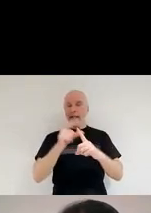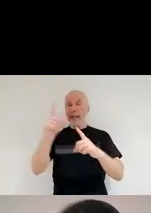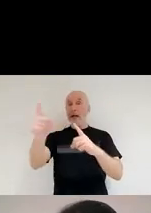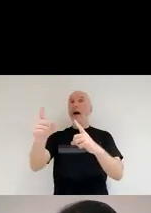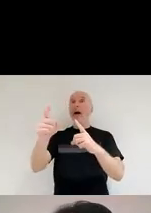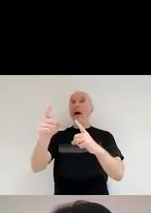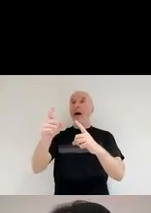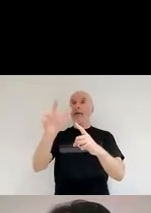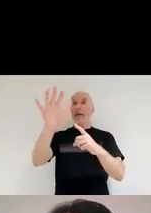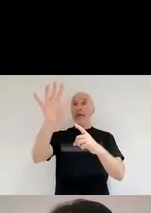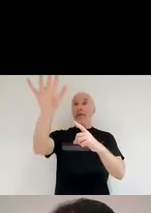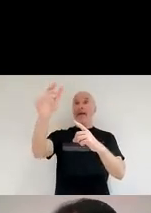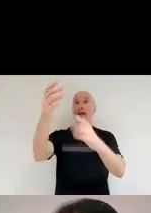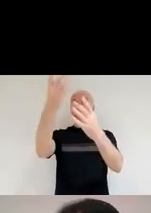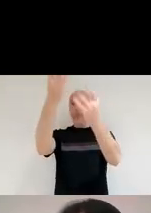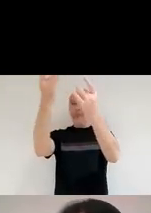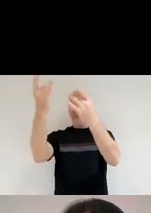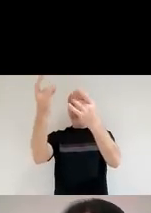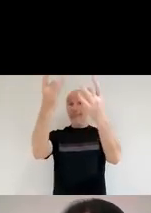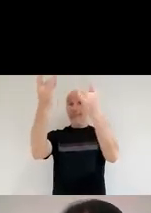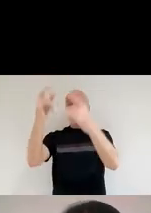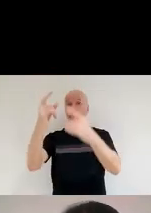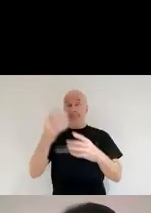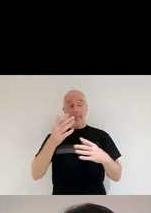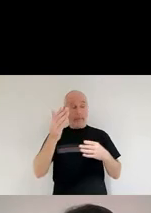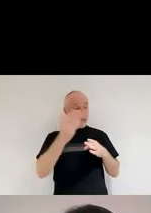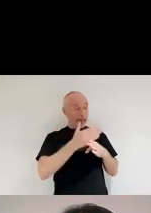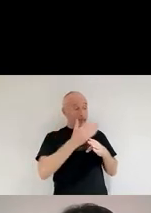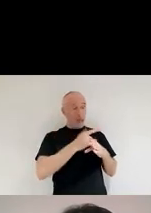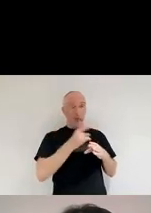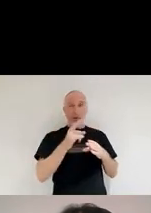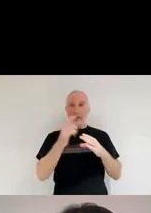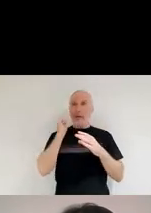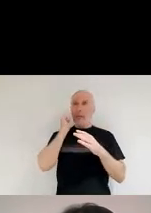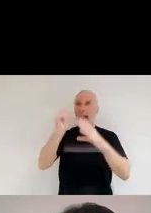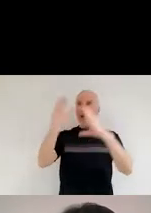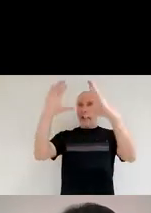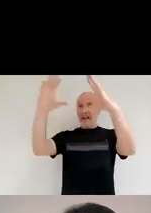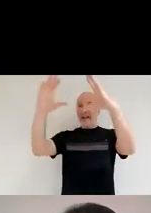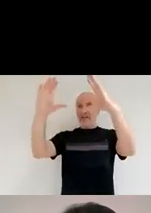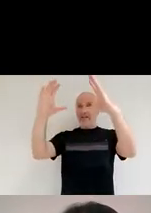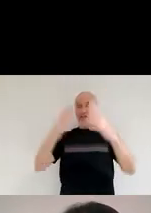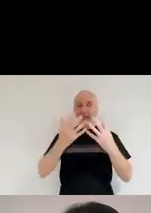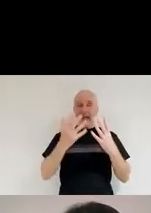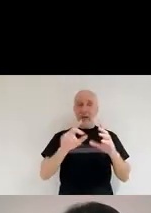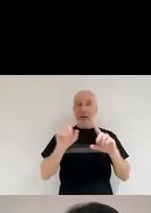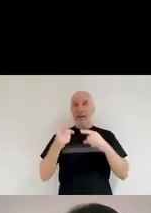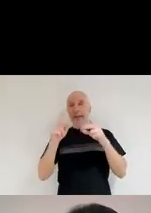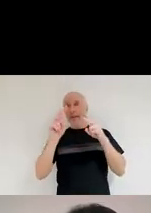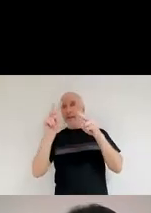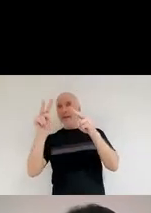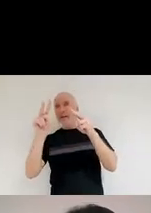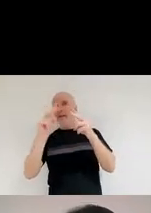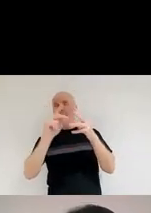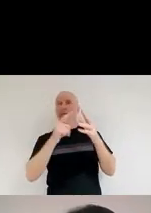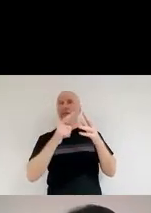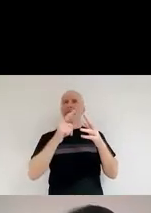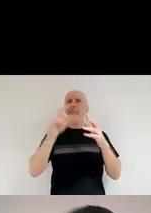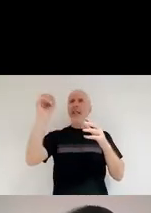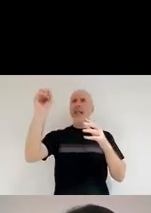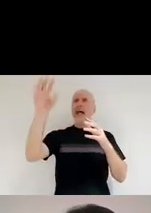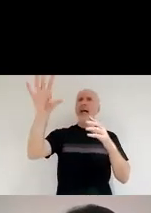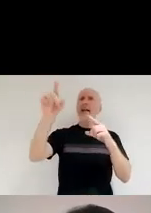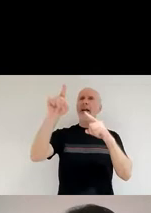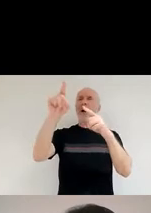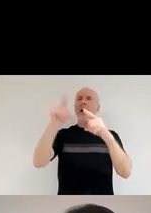in this previous hole in the sky. So the light that we are seeing here is infrared light. And this